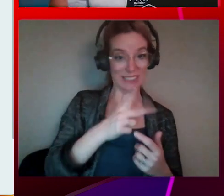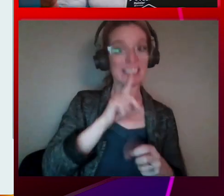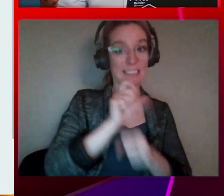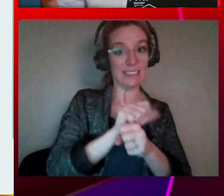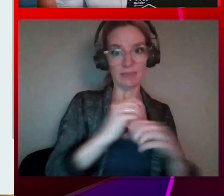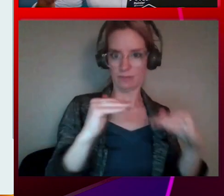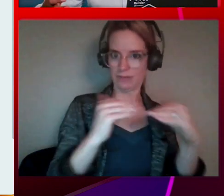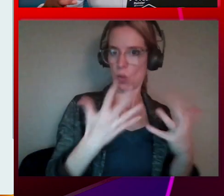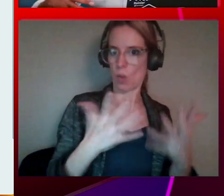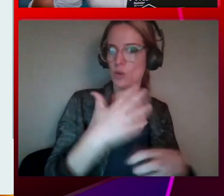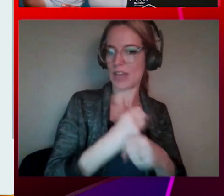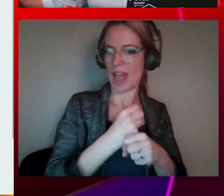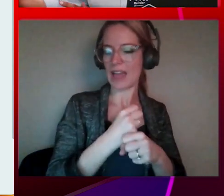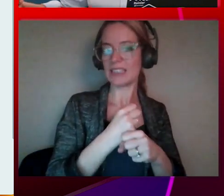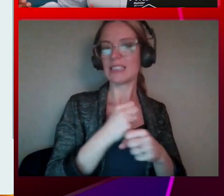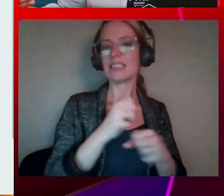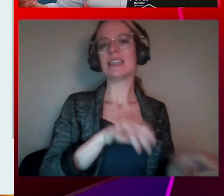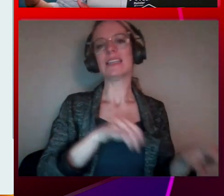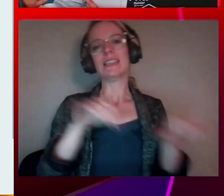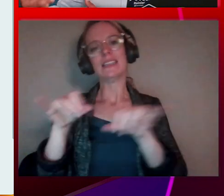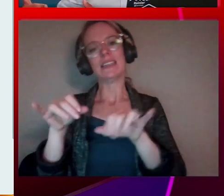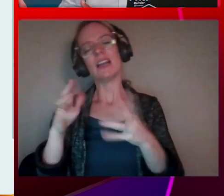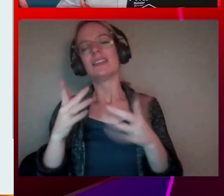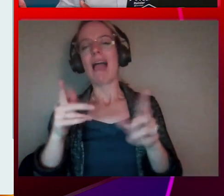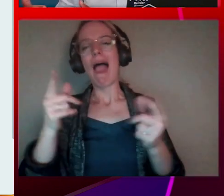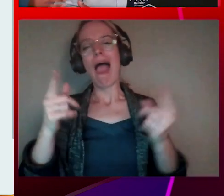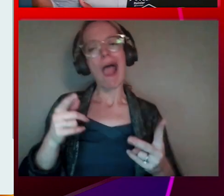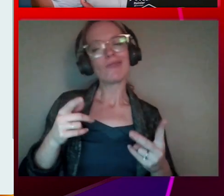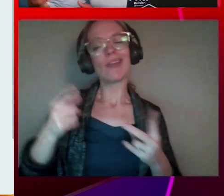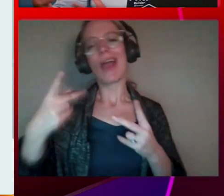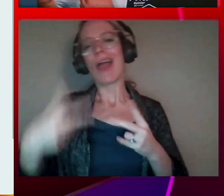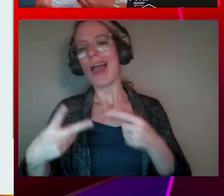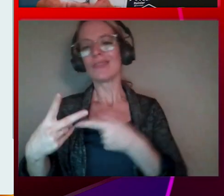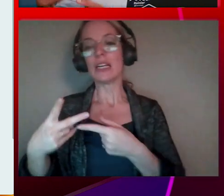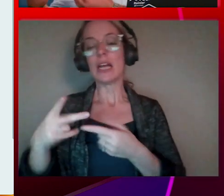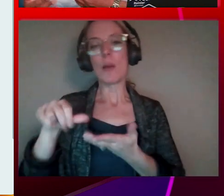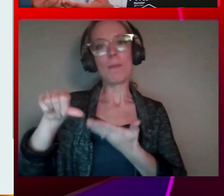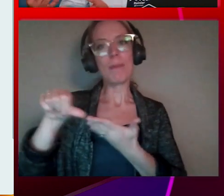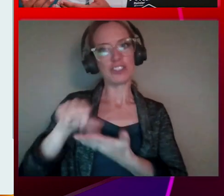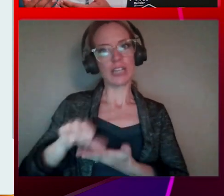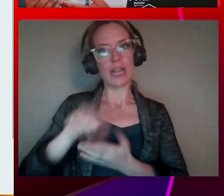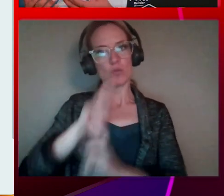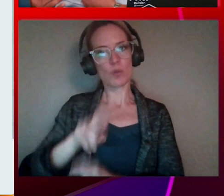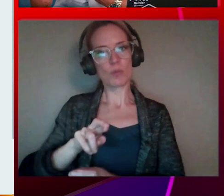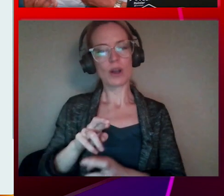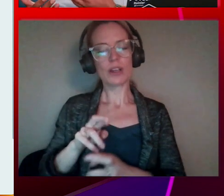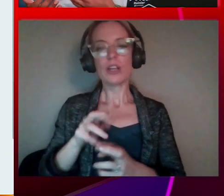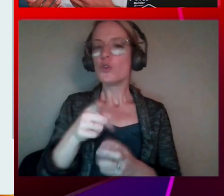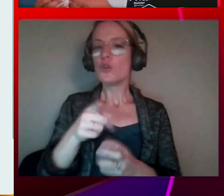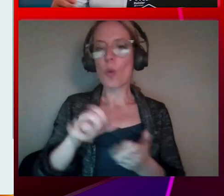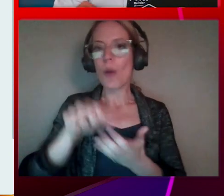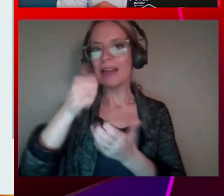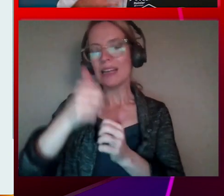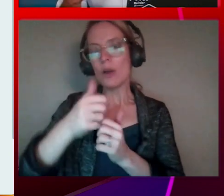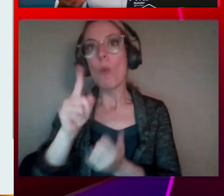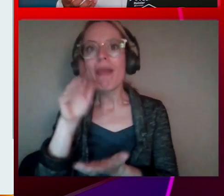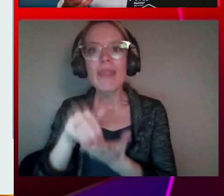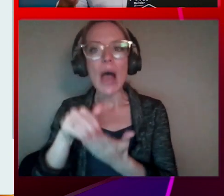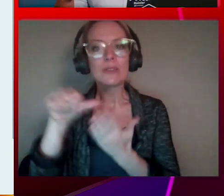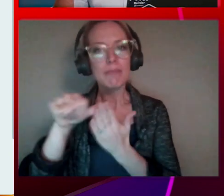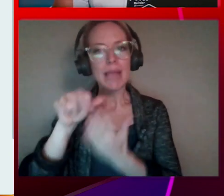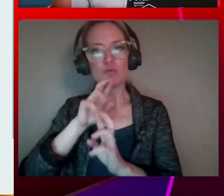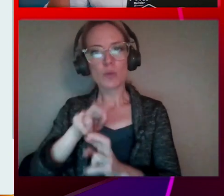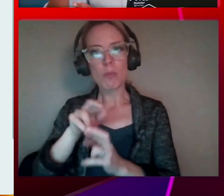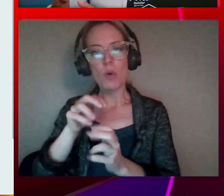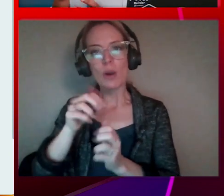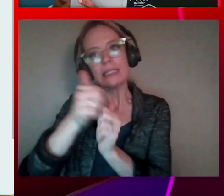You don't want to be sitting there designing a thousand-page report one page at a time. Yeah. You want the system to kind of do some of that legwork and assumptions for you. But at the same